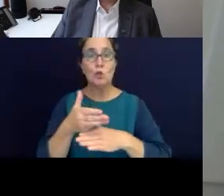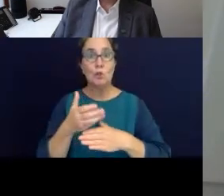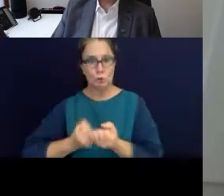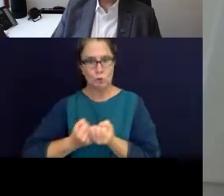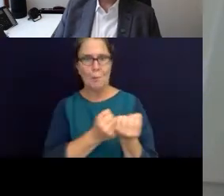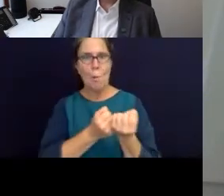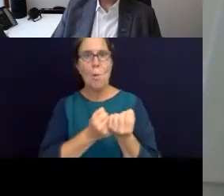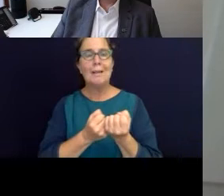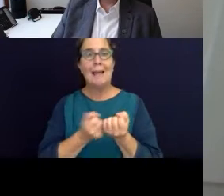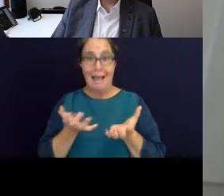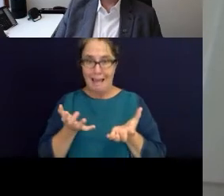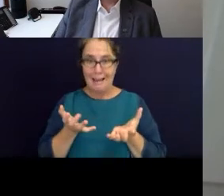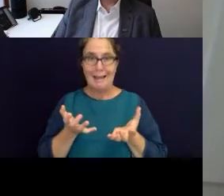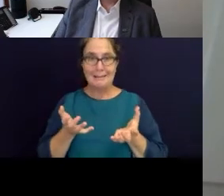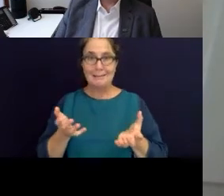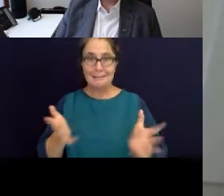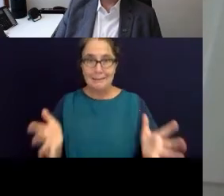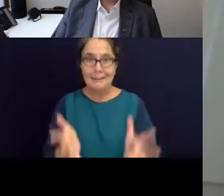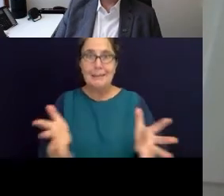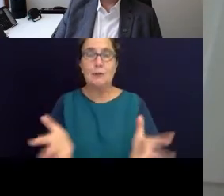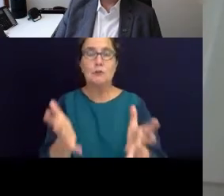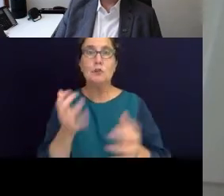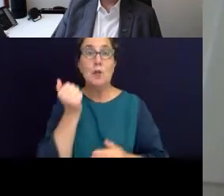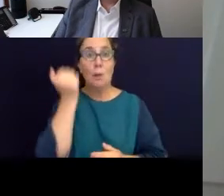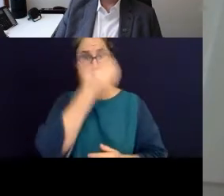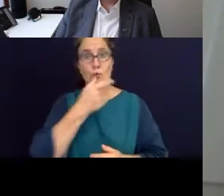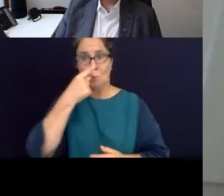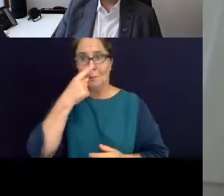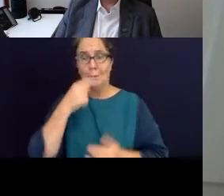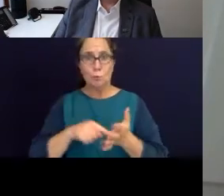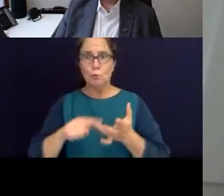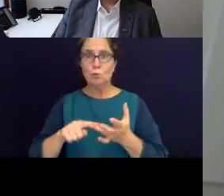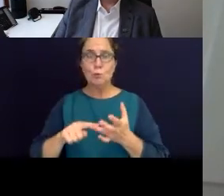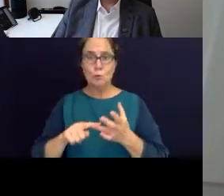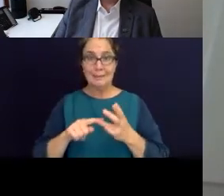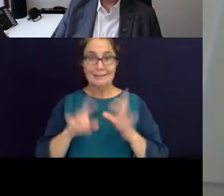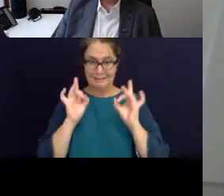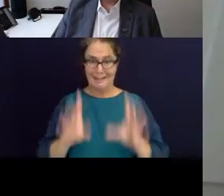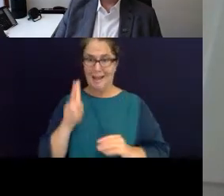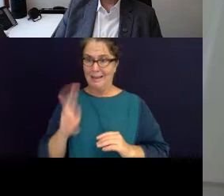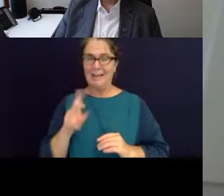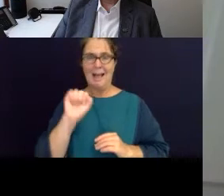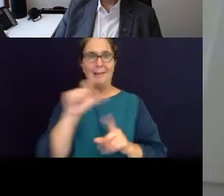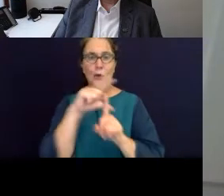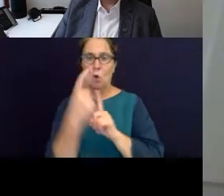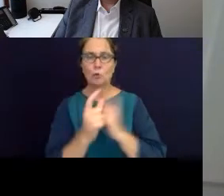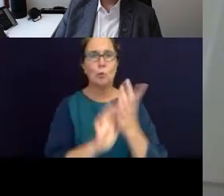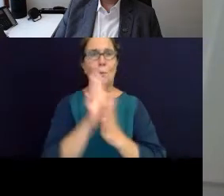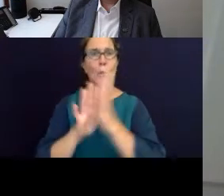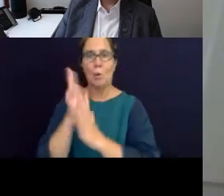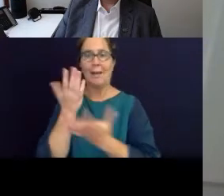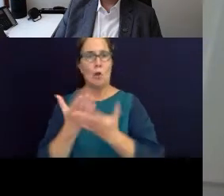reintroduce cultural burning practices on country. Scott, thanks for making time for this discussion today.